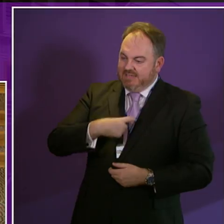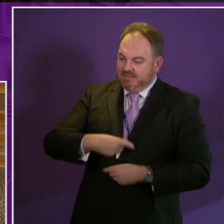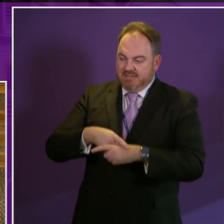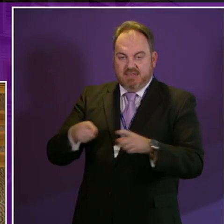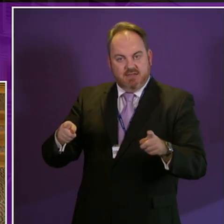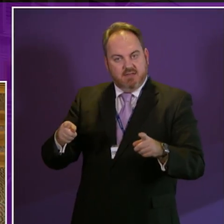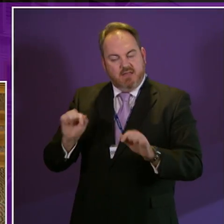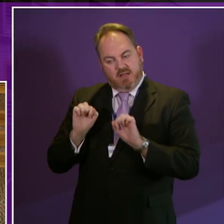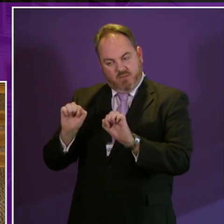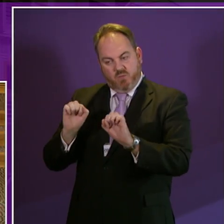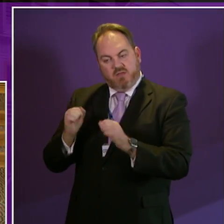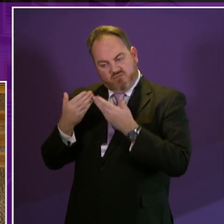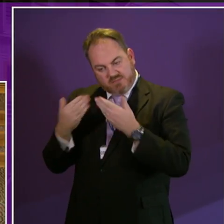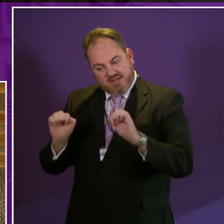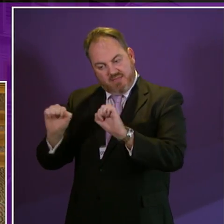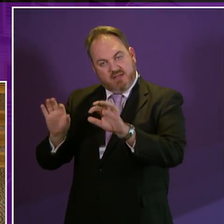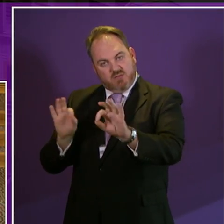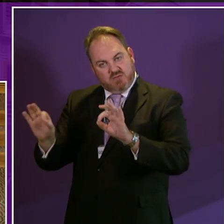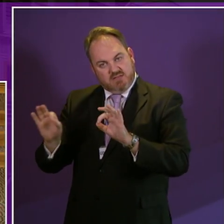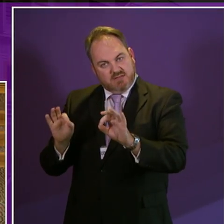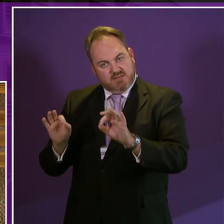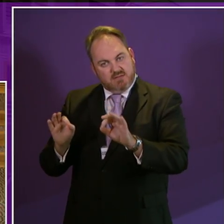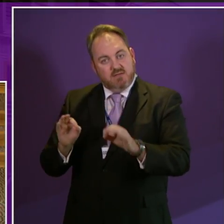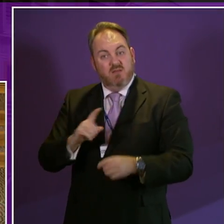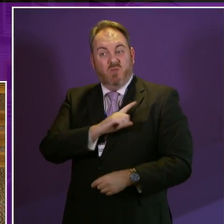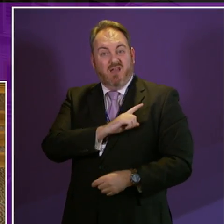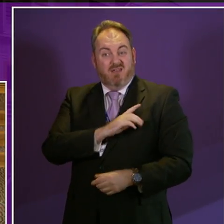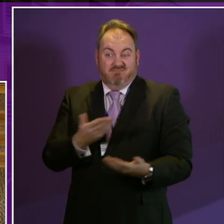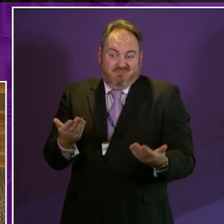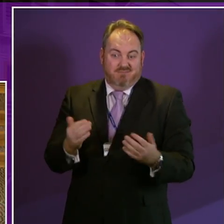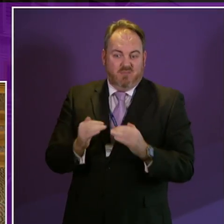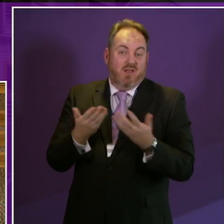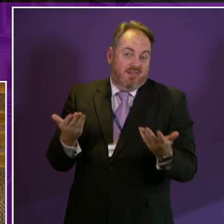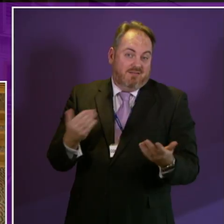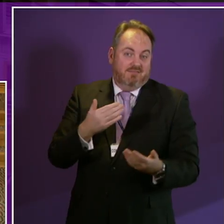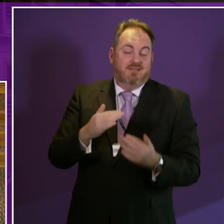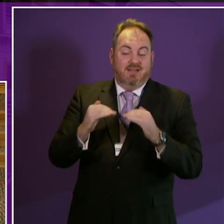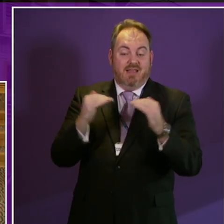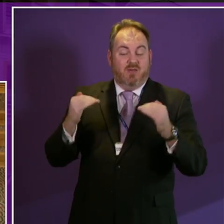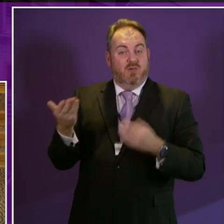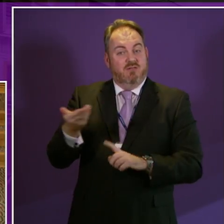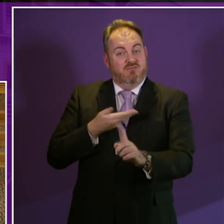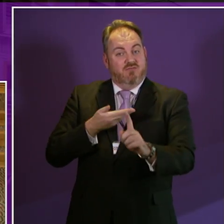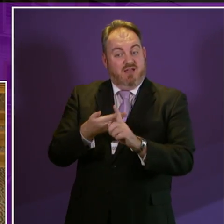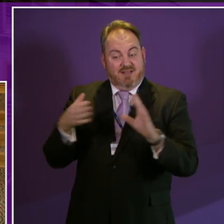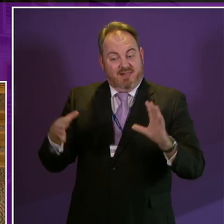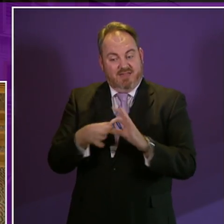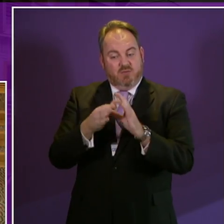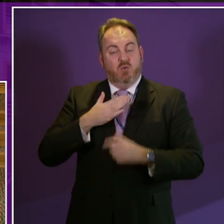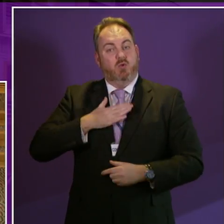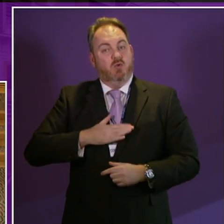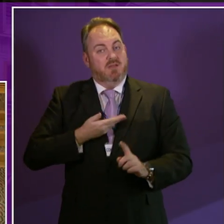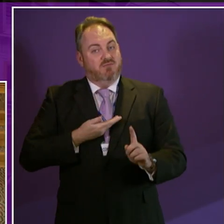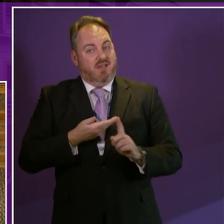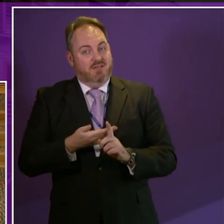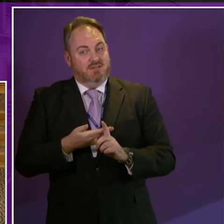so. The reason for that is simple, equal rights for disabled people are about human rights and none of us